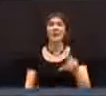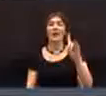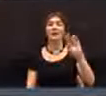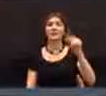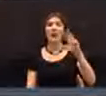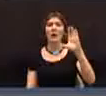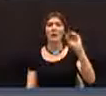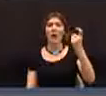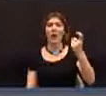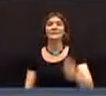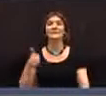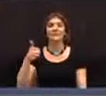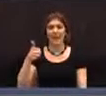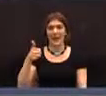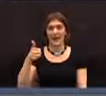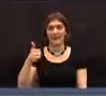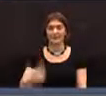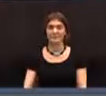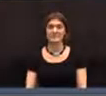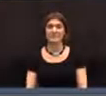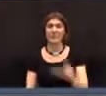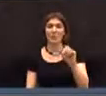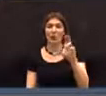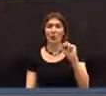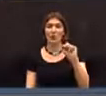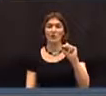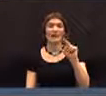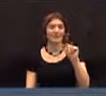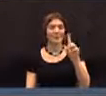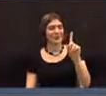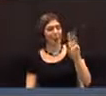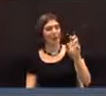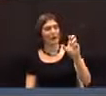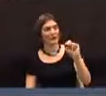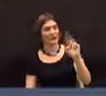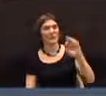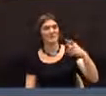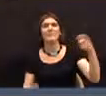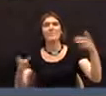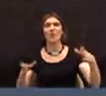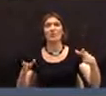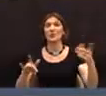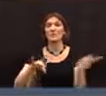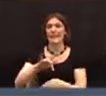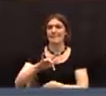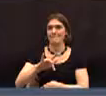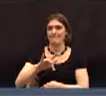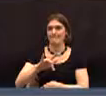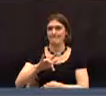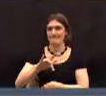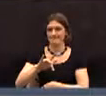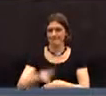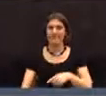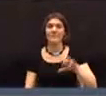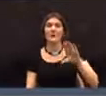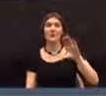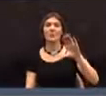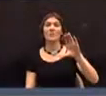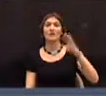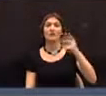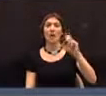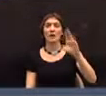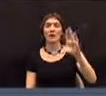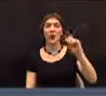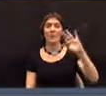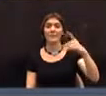Douglas Cox. Yay. Lauren Crisp. Skip. Okay. Charles Cummings.